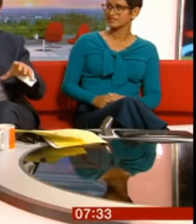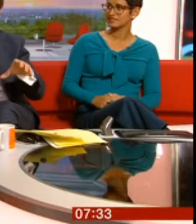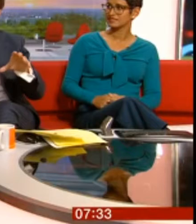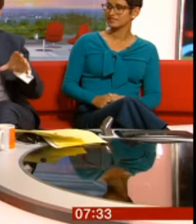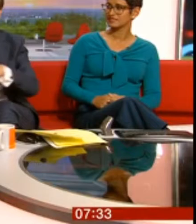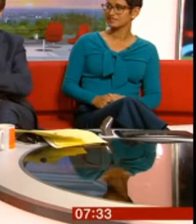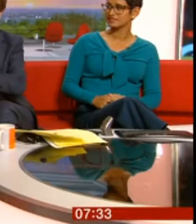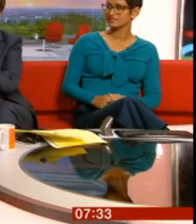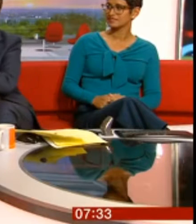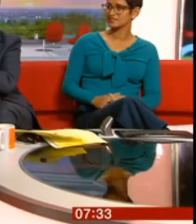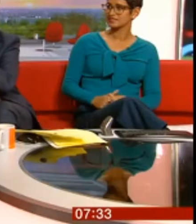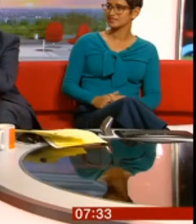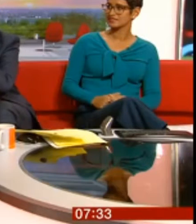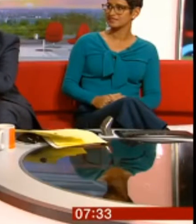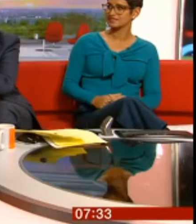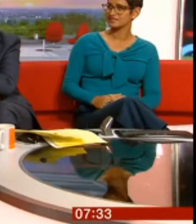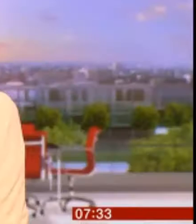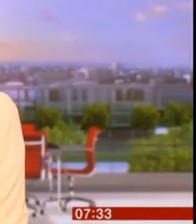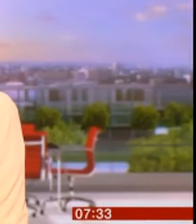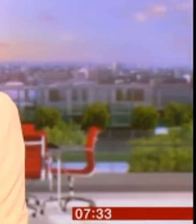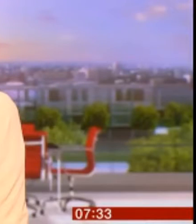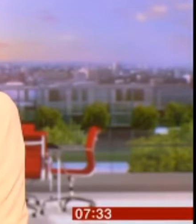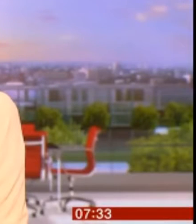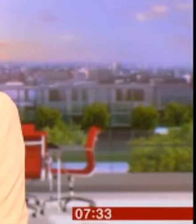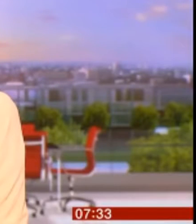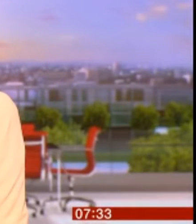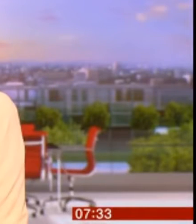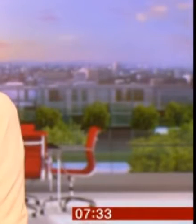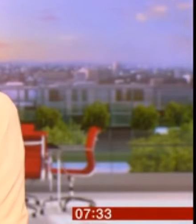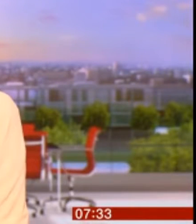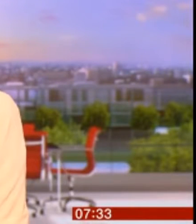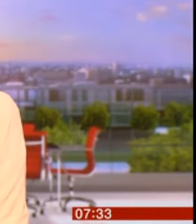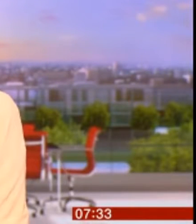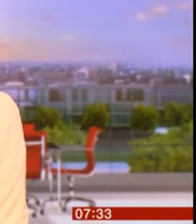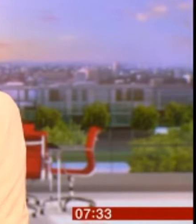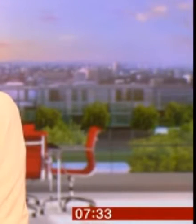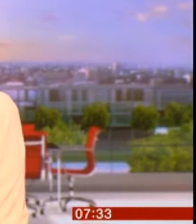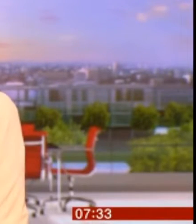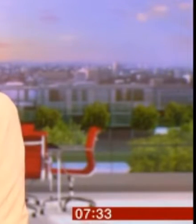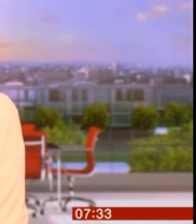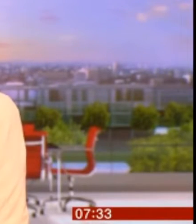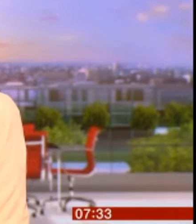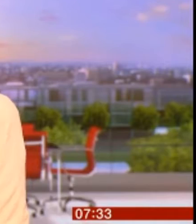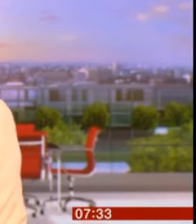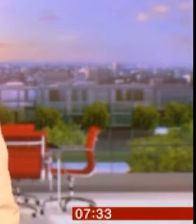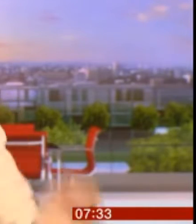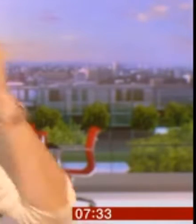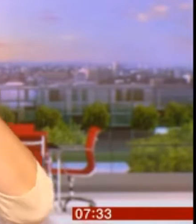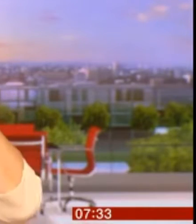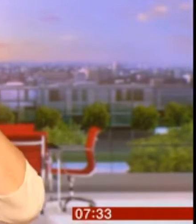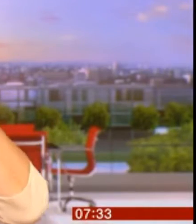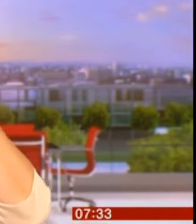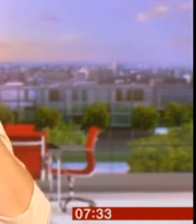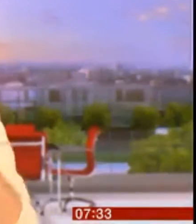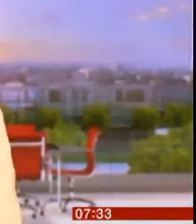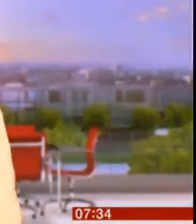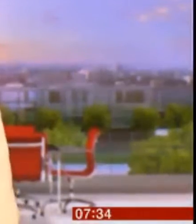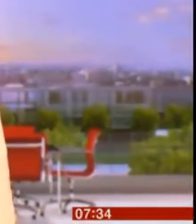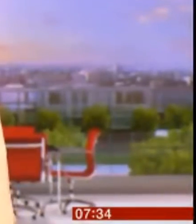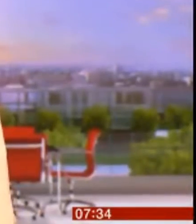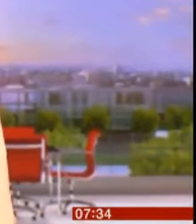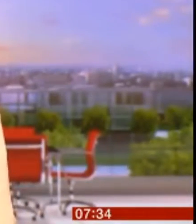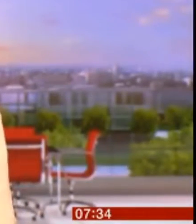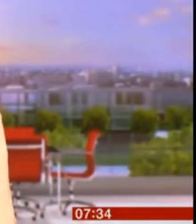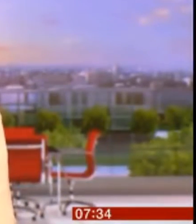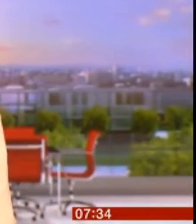wouldn't have seen that. Yeah. cameras pick up everything. Yeah. Takes me to what happened last night. Oh, cameras pick up everything. Jose Mourinho. We've got a